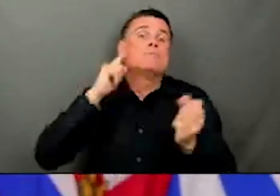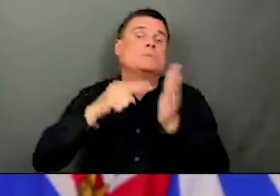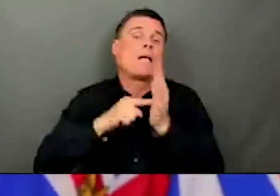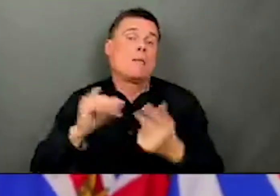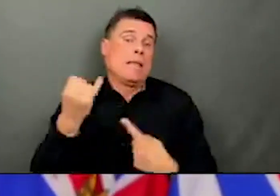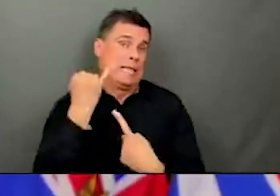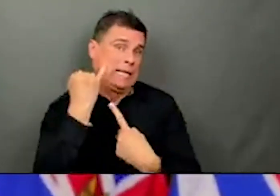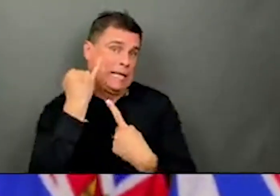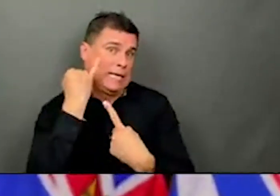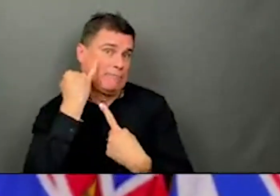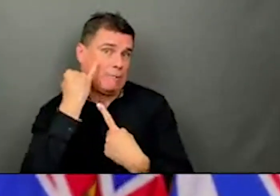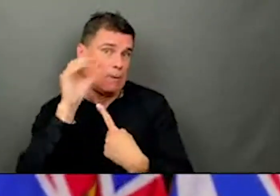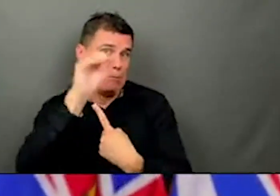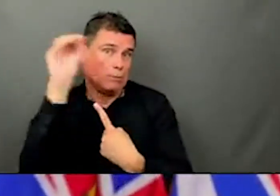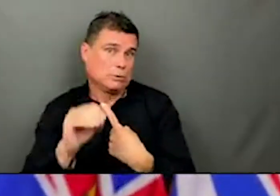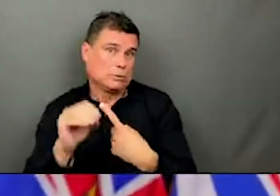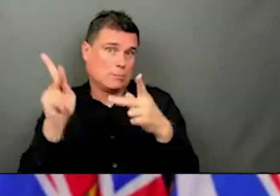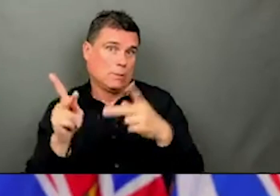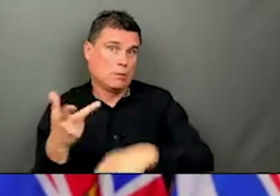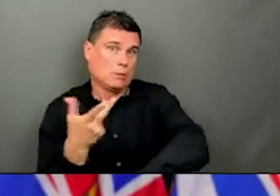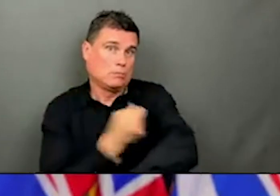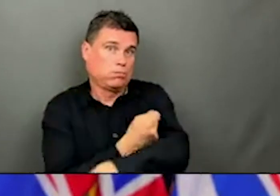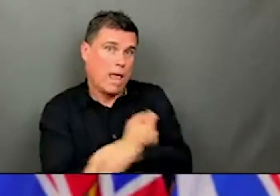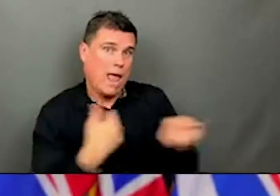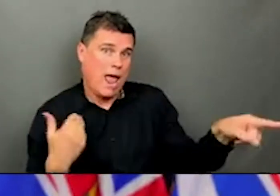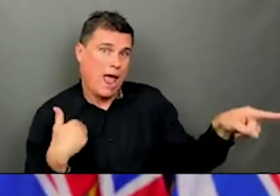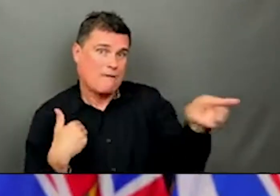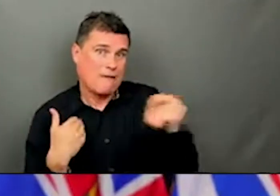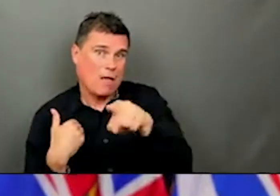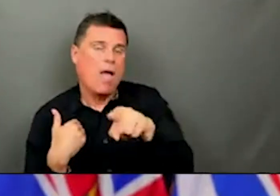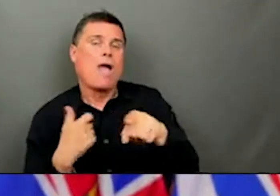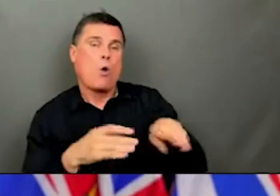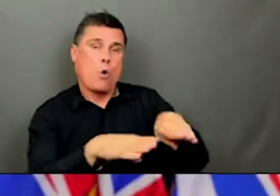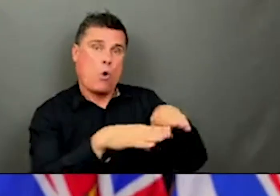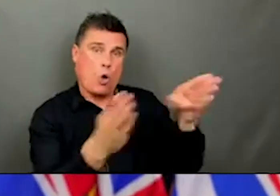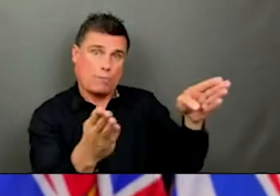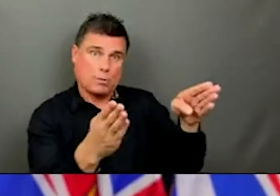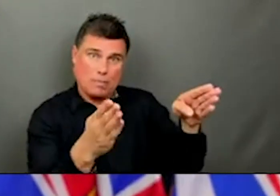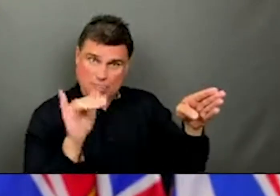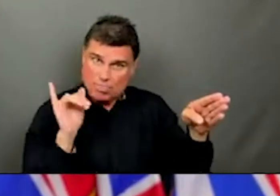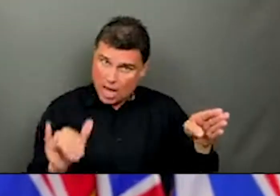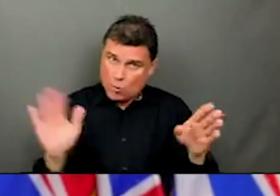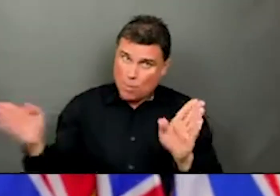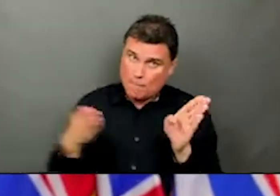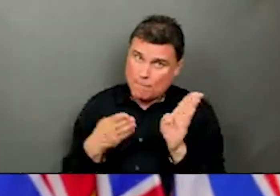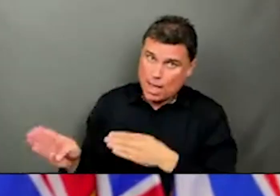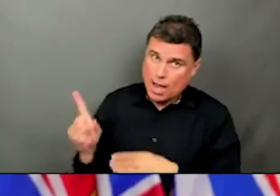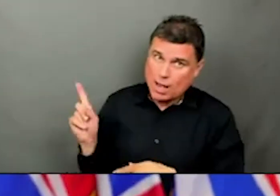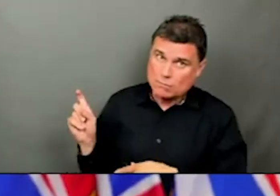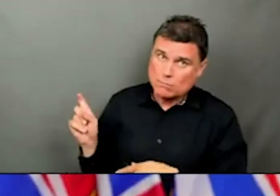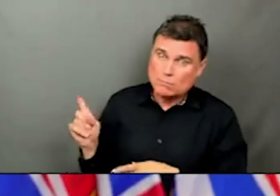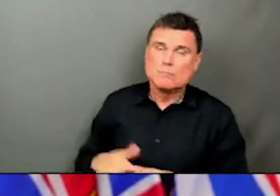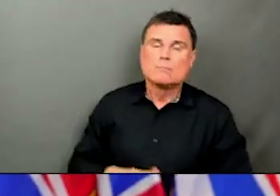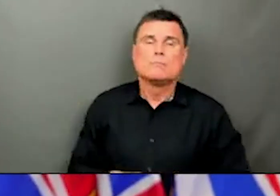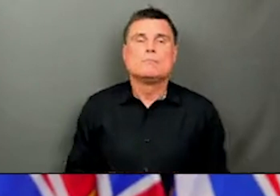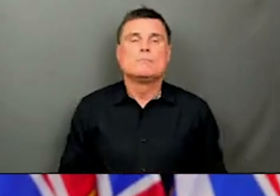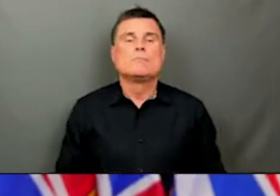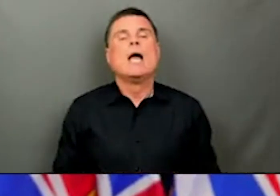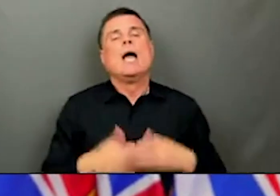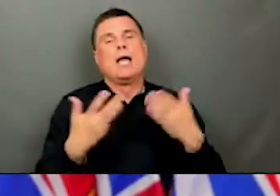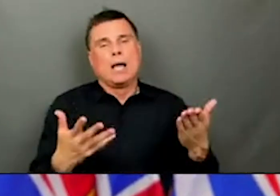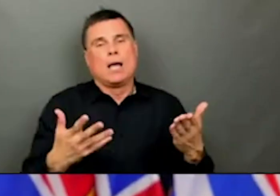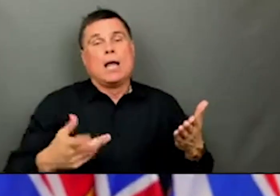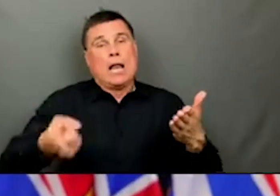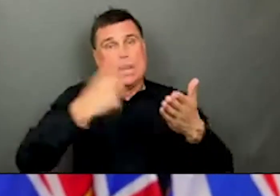Well, they can expect on Tuesday that the circuit breaker will be over and a roadmap will be laid out for all British Columbians to see. This is great